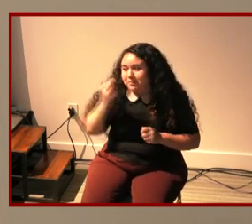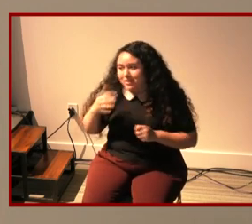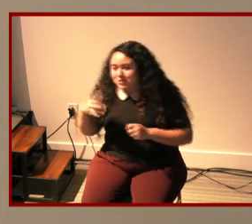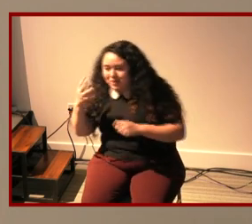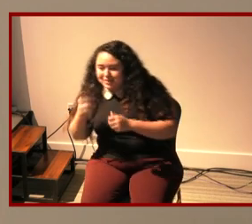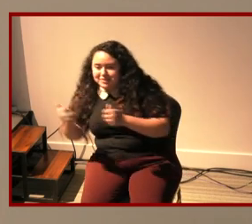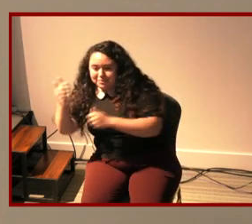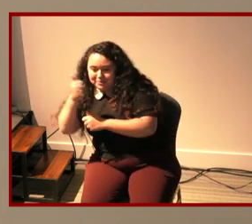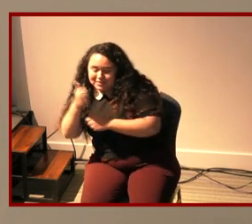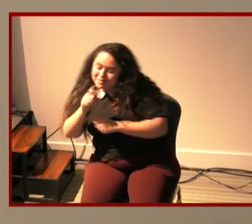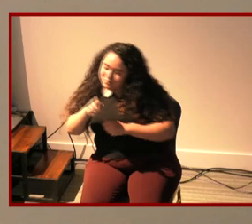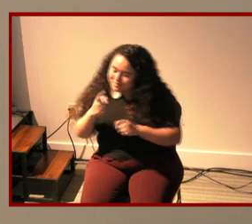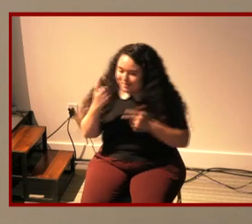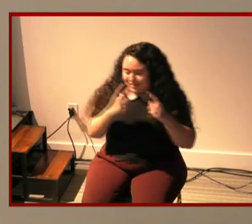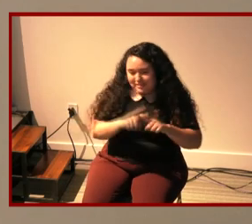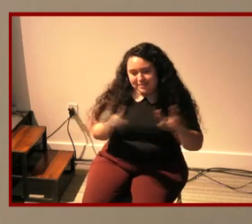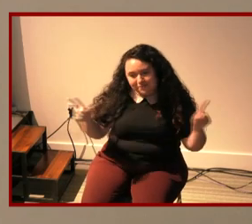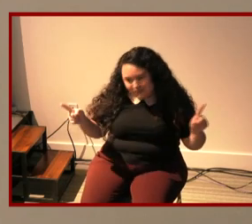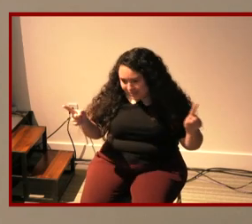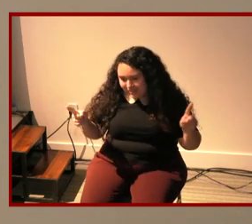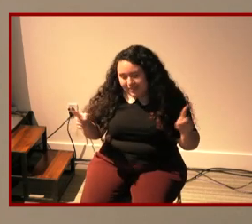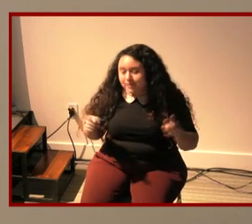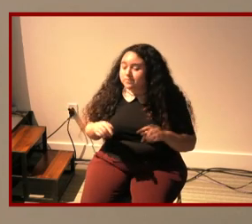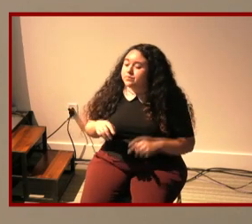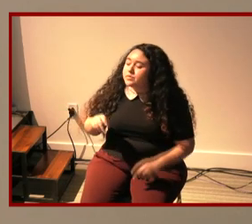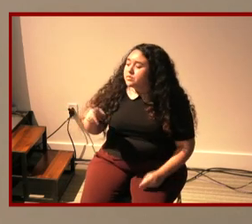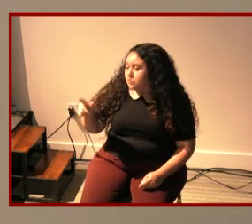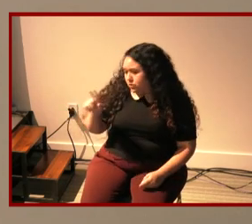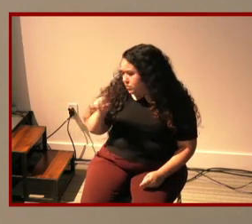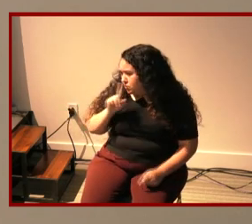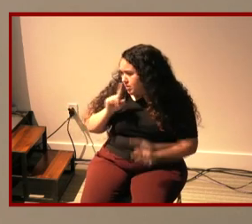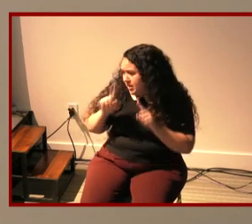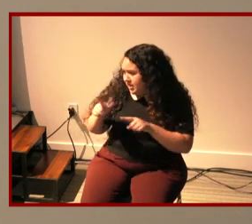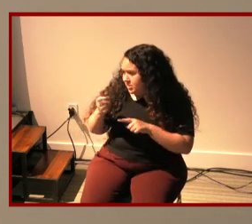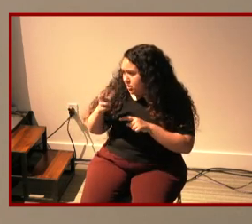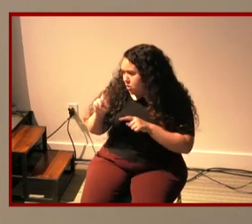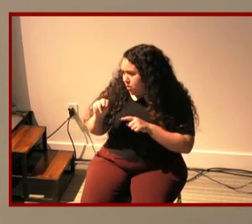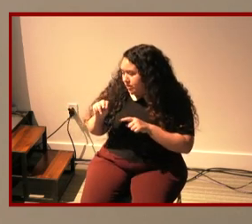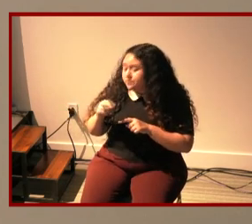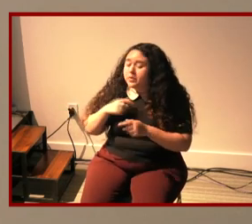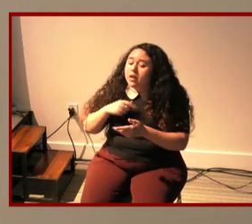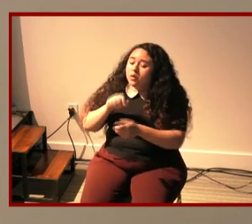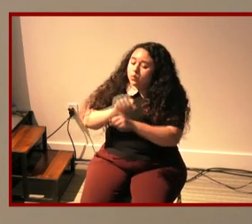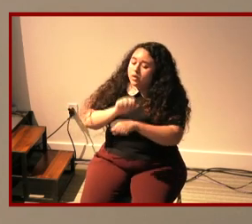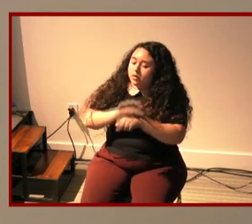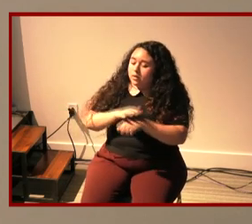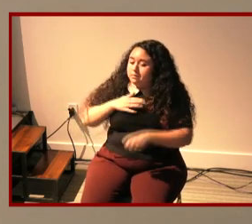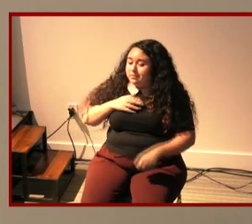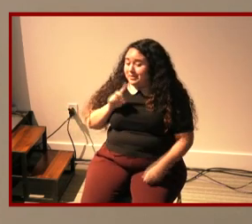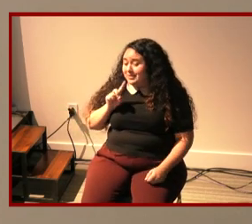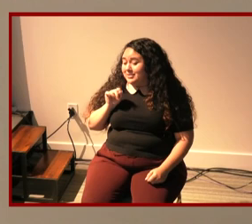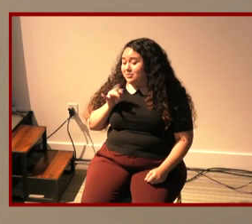to the other question lauren uh when i was working on my dissertation um what